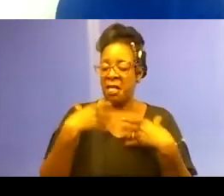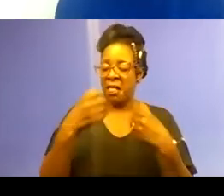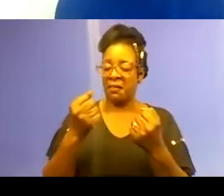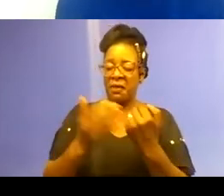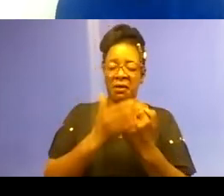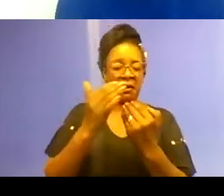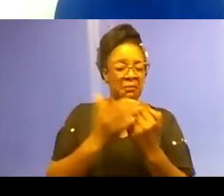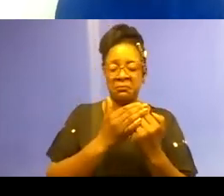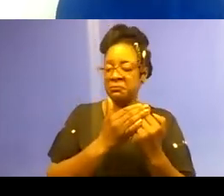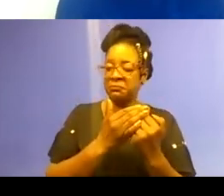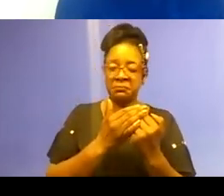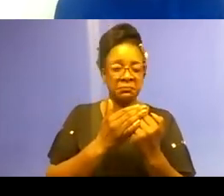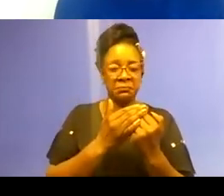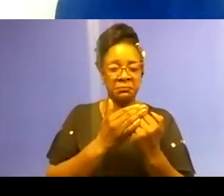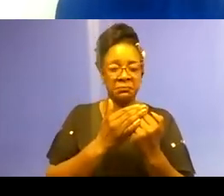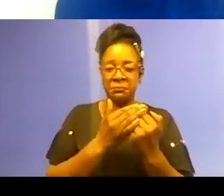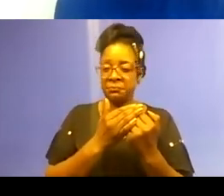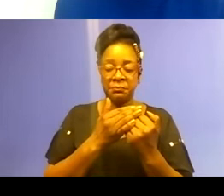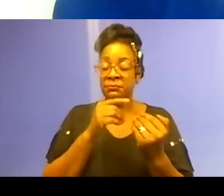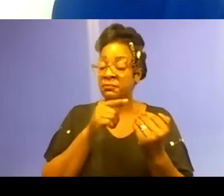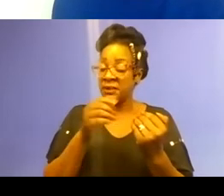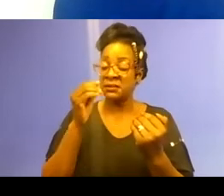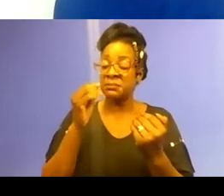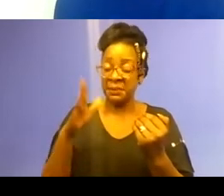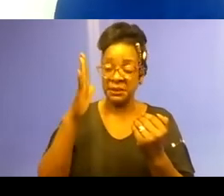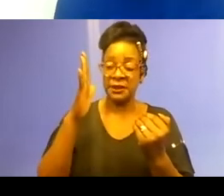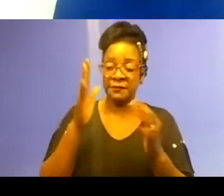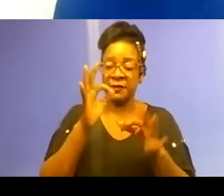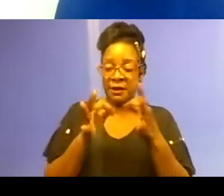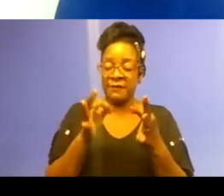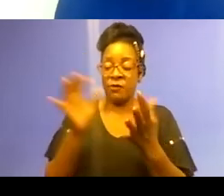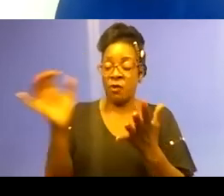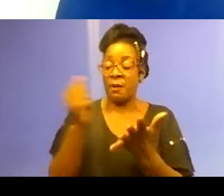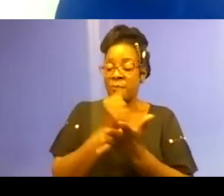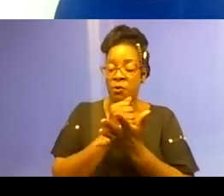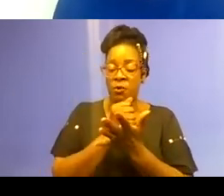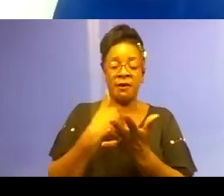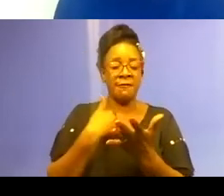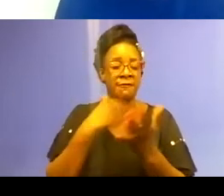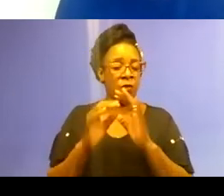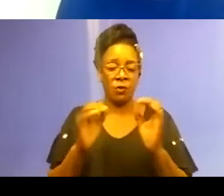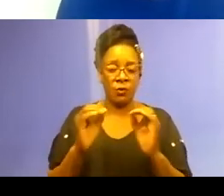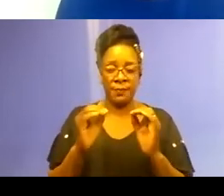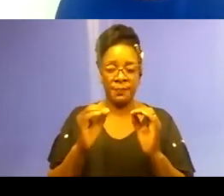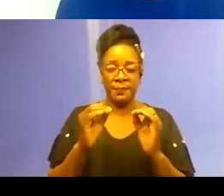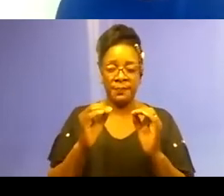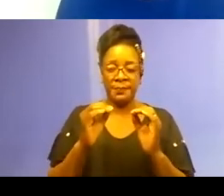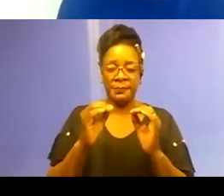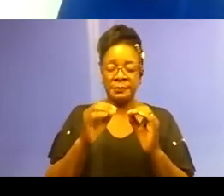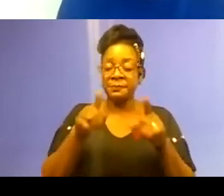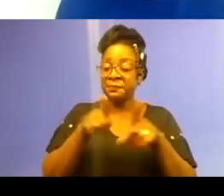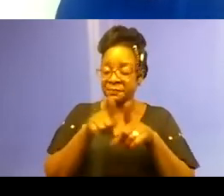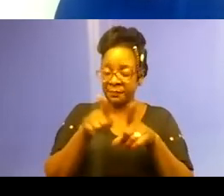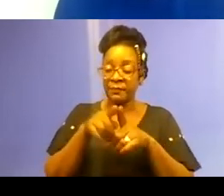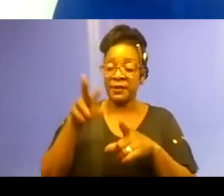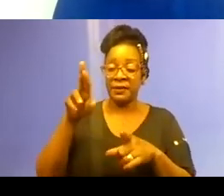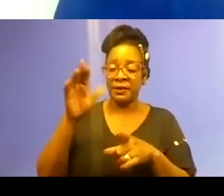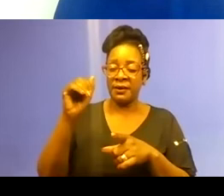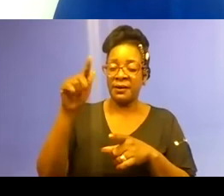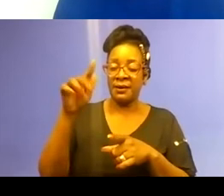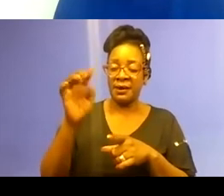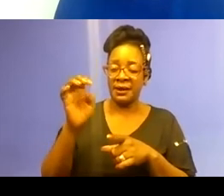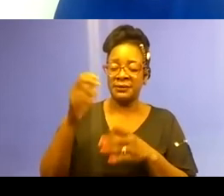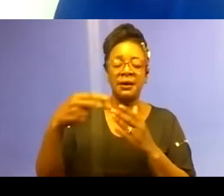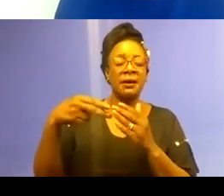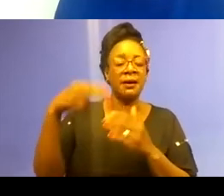expensive if you don't have an employer that covers it. And the unemployment rate is also high for Black Americans. It's